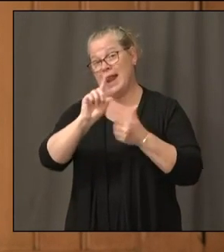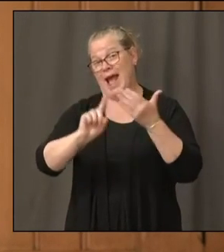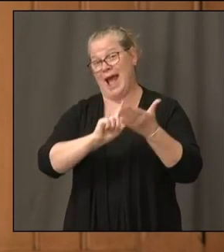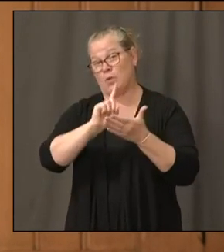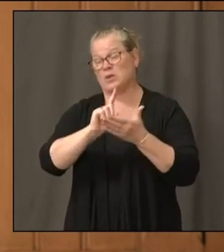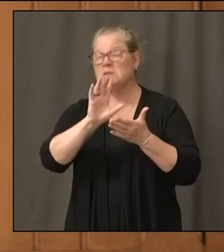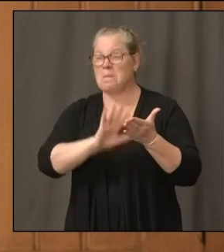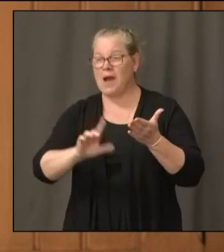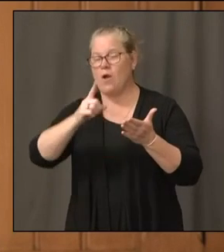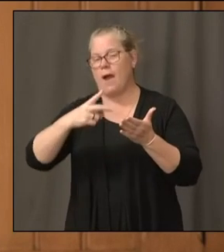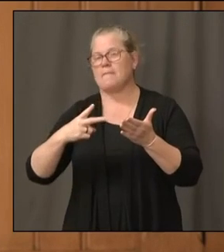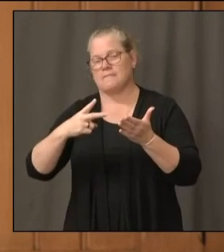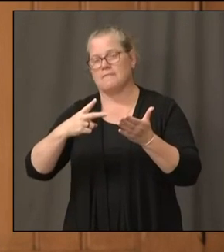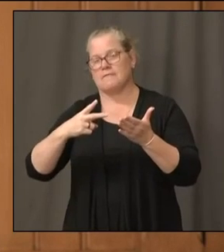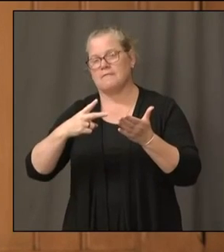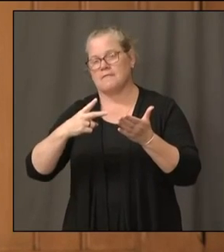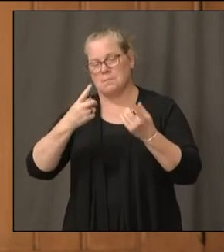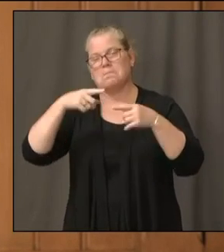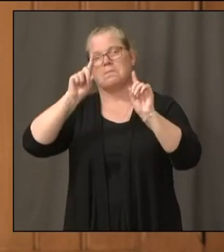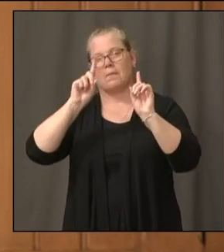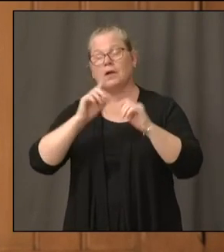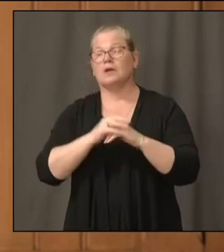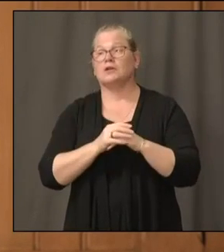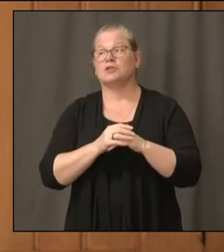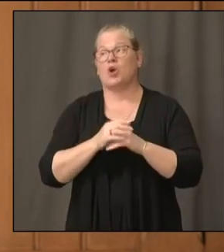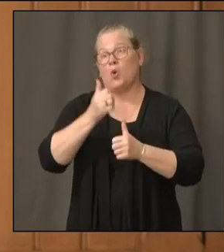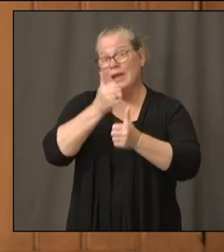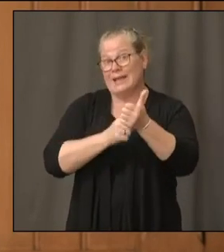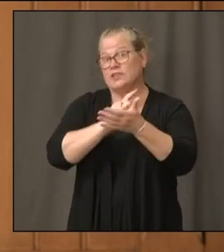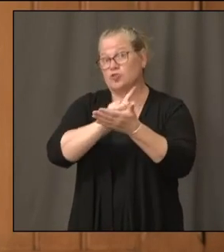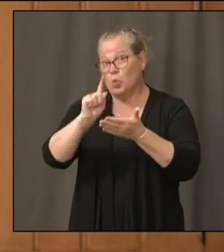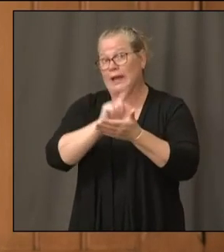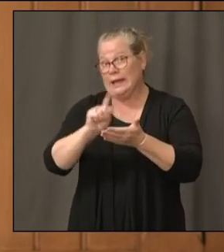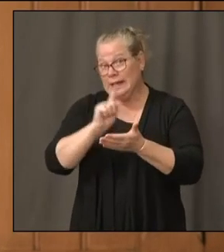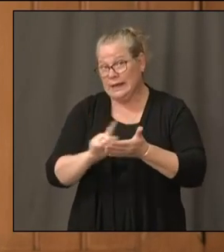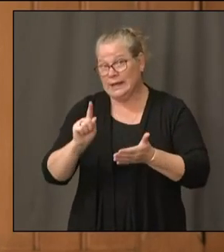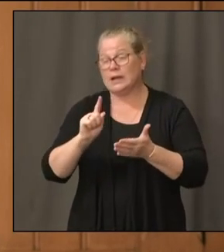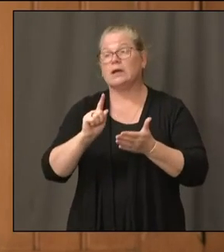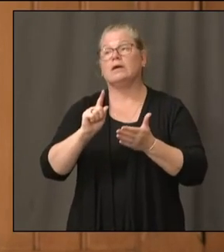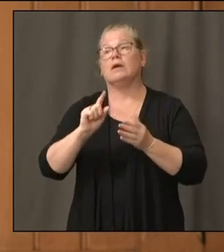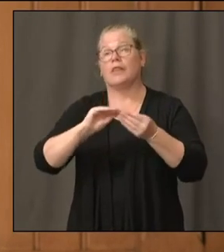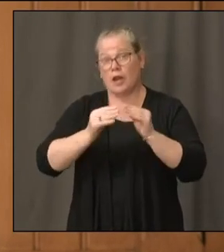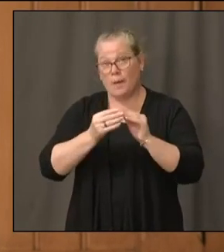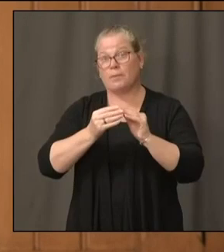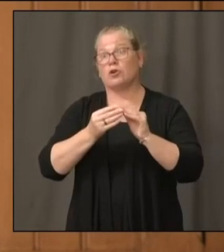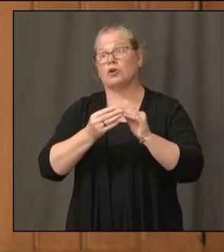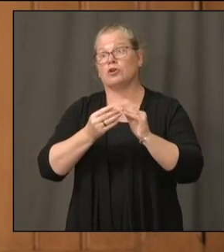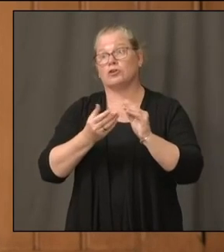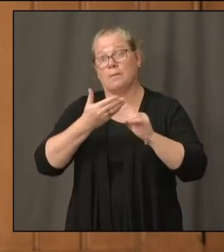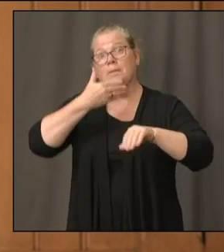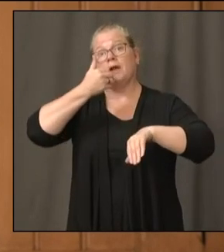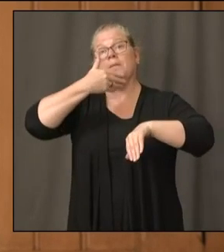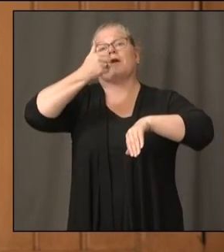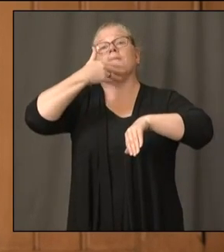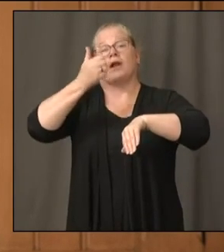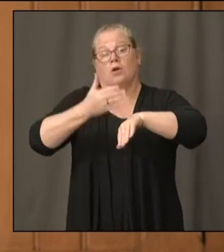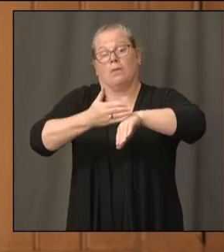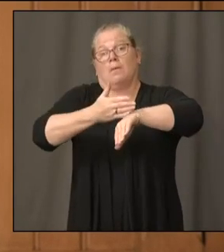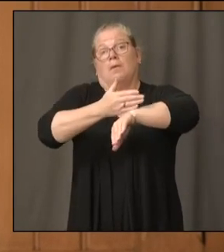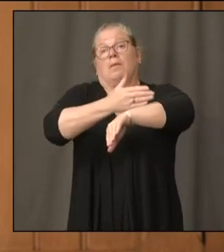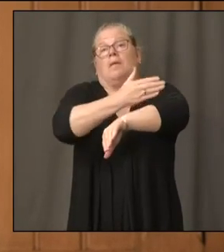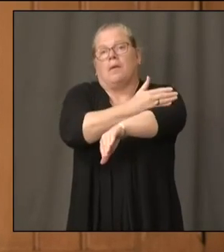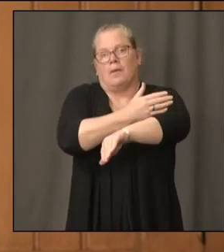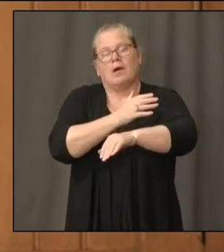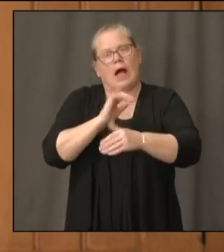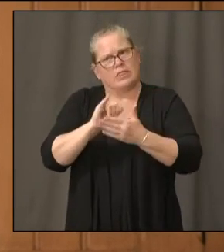week, the metrics have gotten better and better. And that's really a testament to Dr. Carter, his team at DPH, and our partners in the local health departments